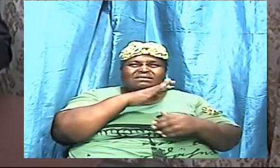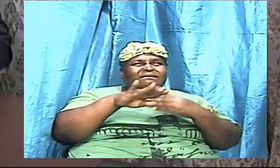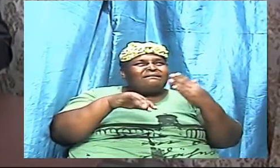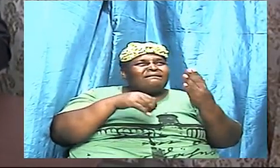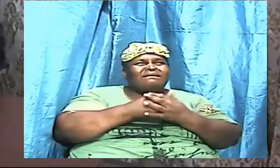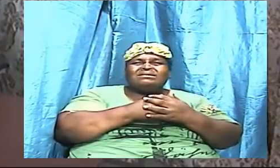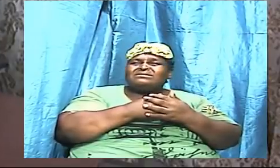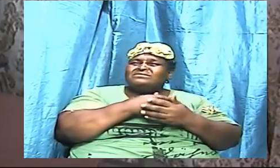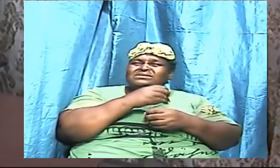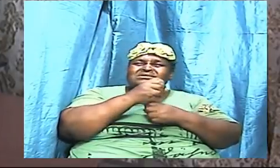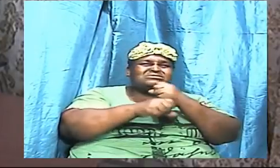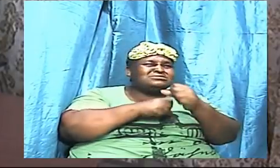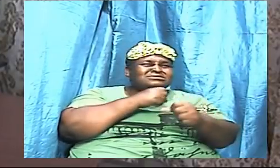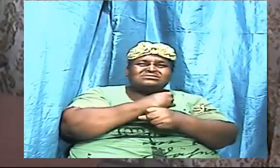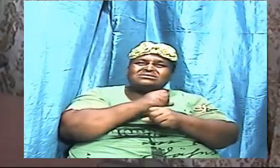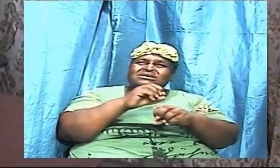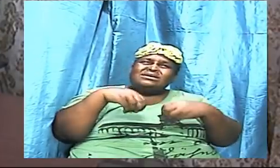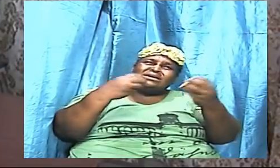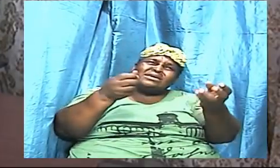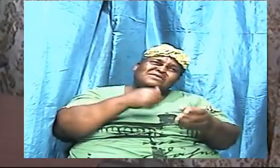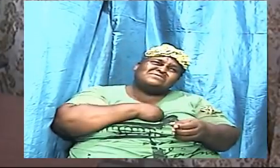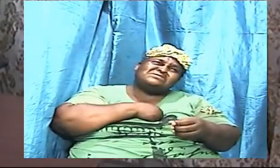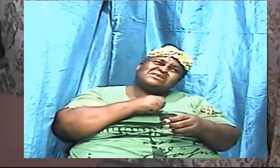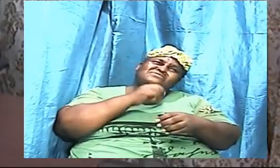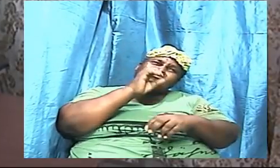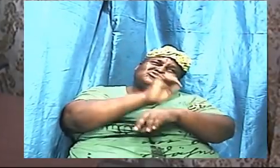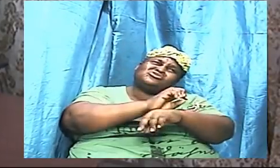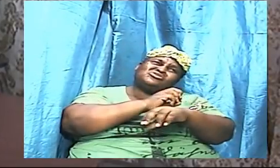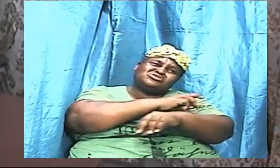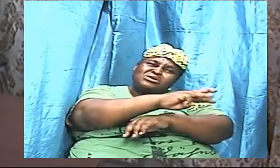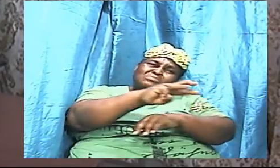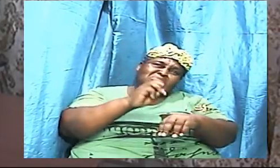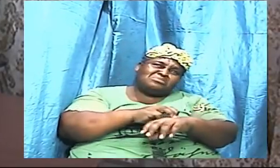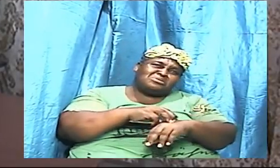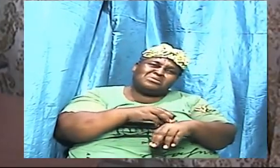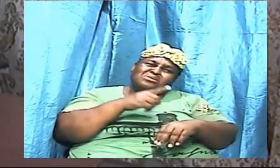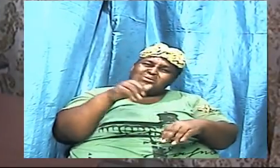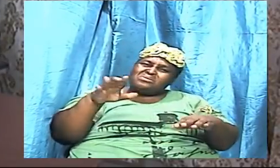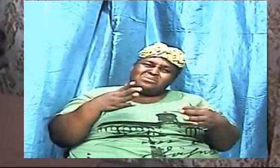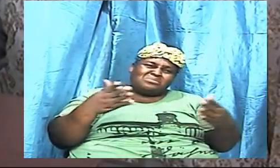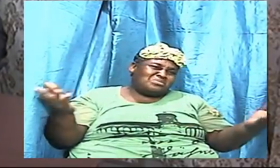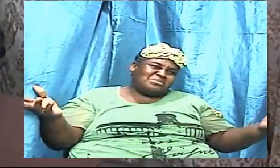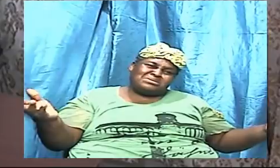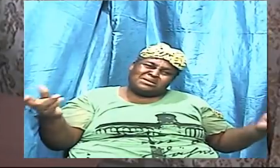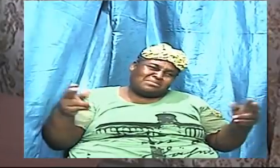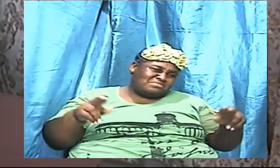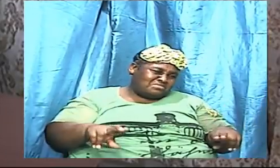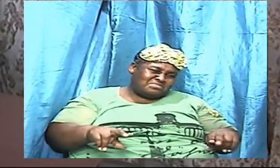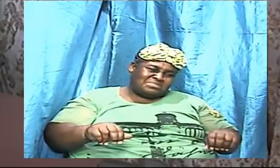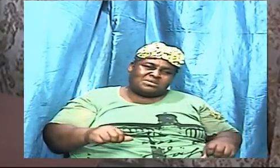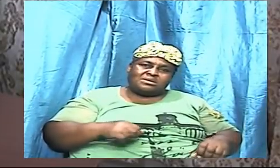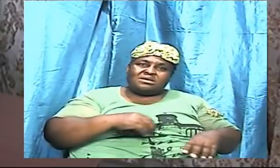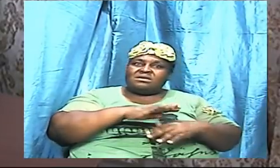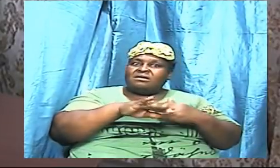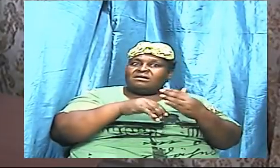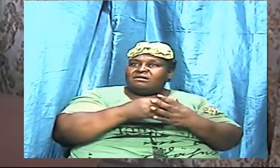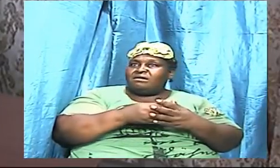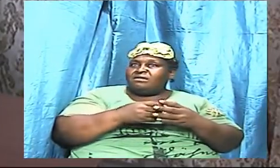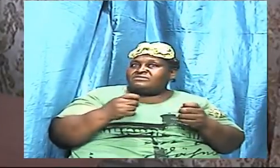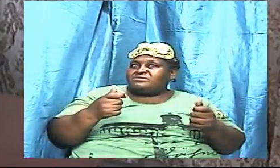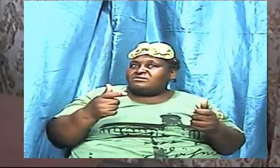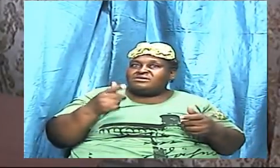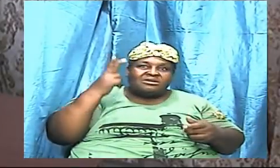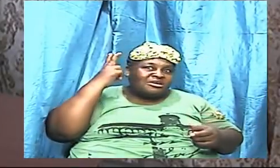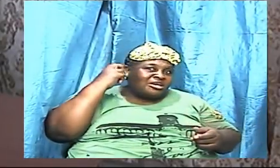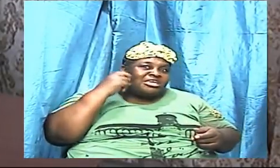the church I give myself to ministry and look at what happened and then all of a sudden you are going to hear a